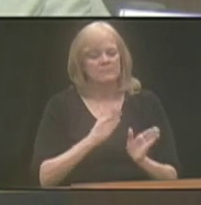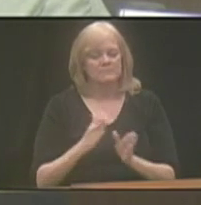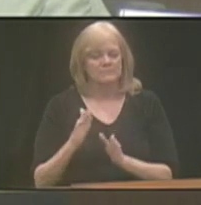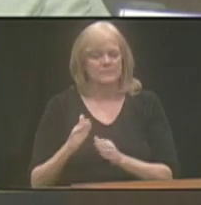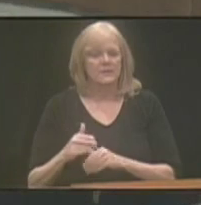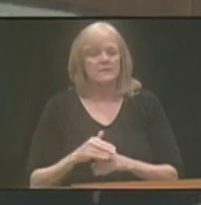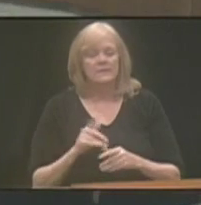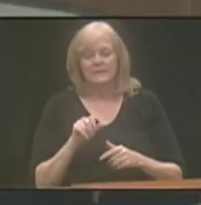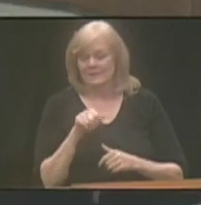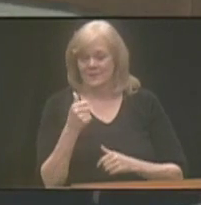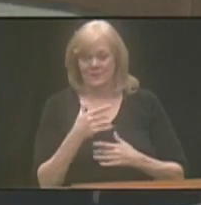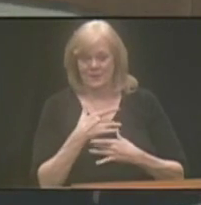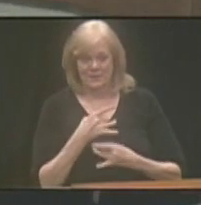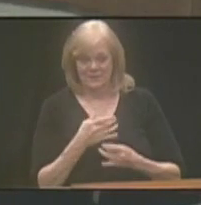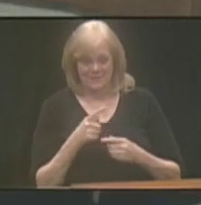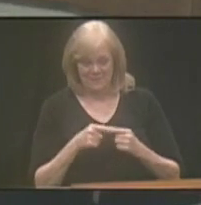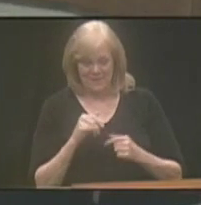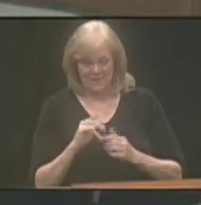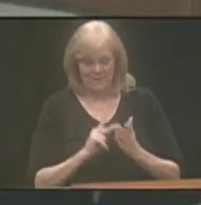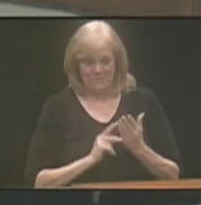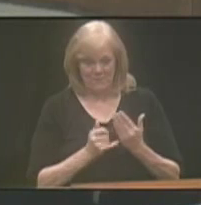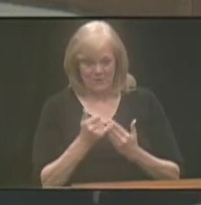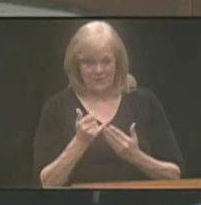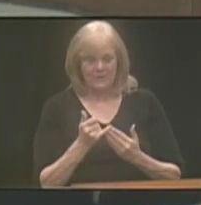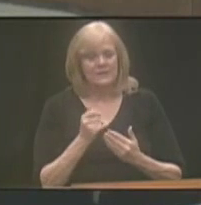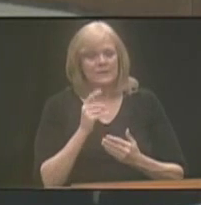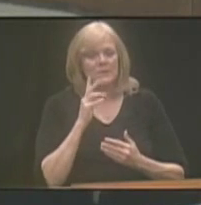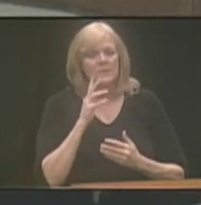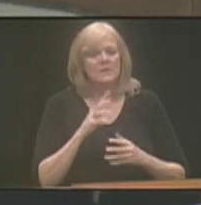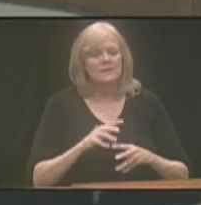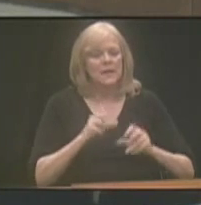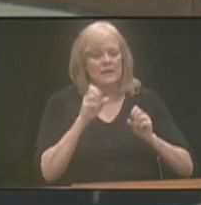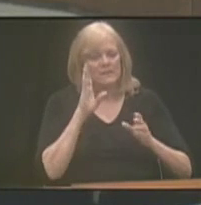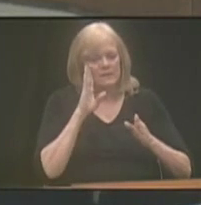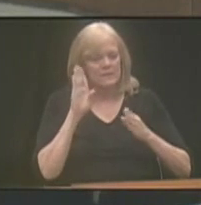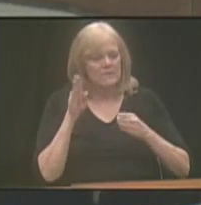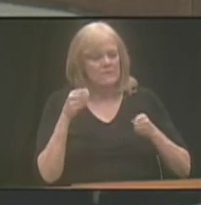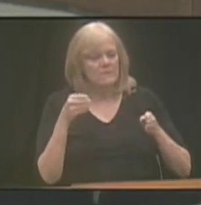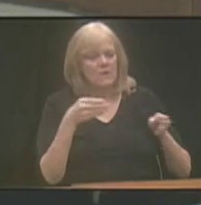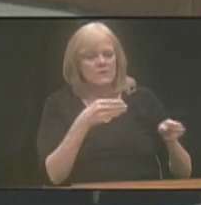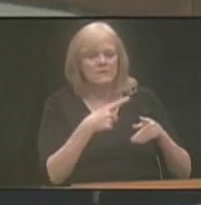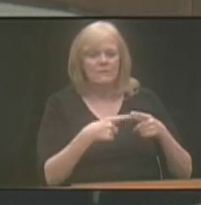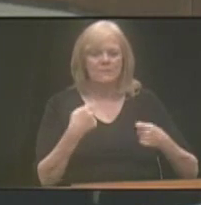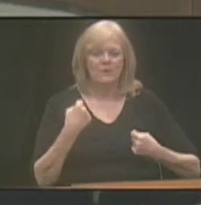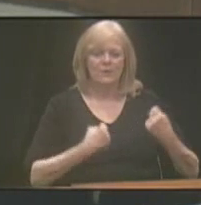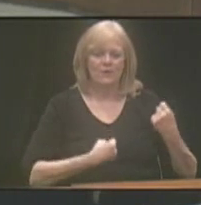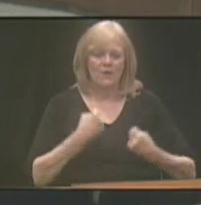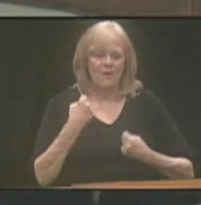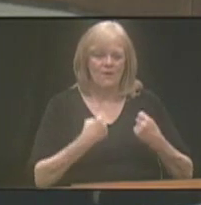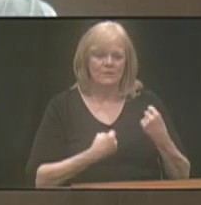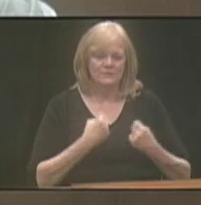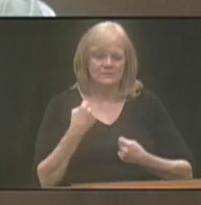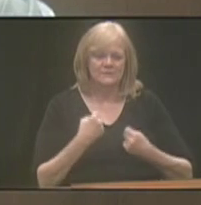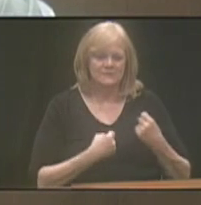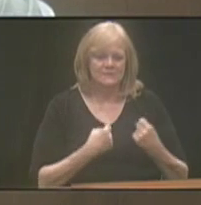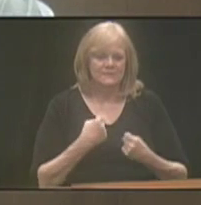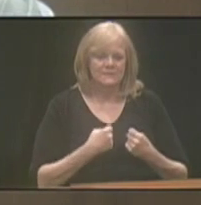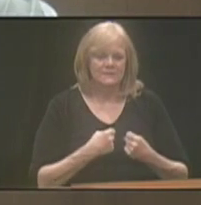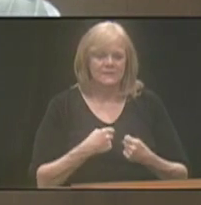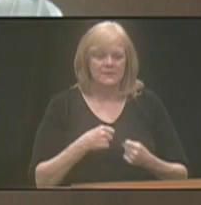interesting thing, too, about the project is it's kind of taking the focus away from cars as far as how the